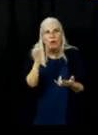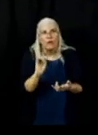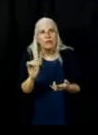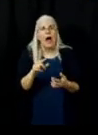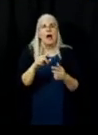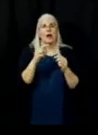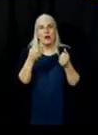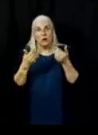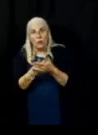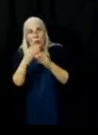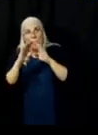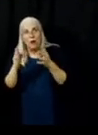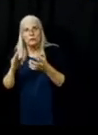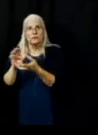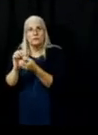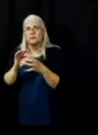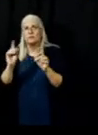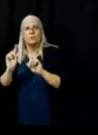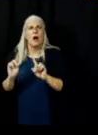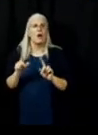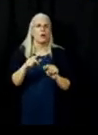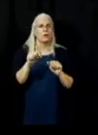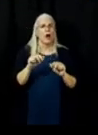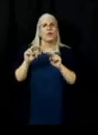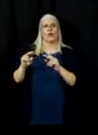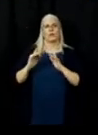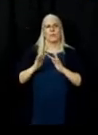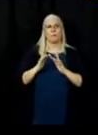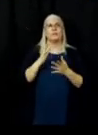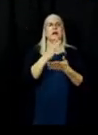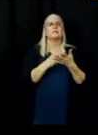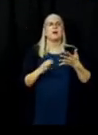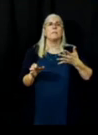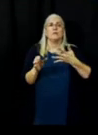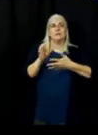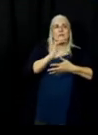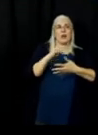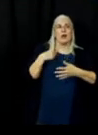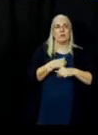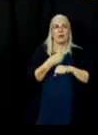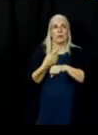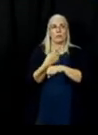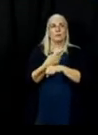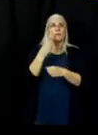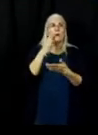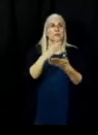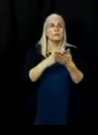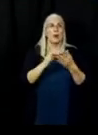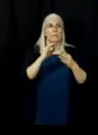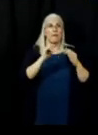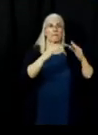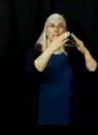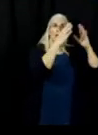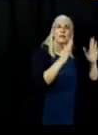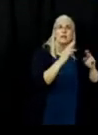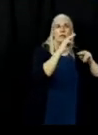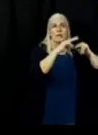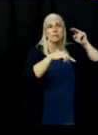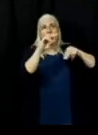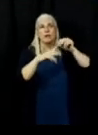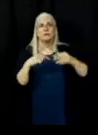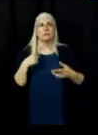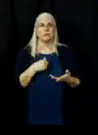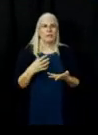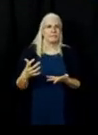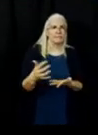and some of the criteria that we utilize on what structures that we actually, you know, gather. anything that has